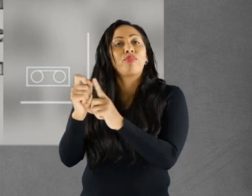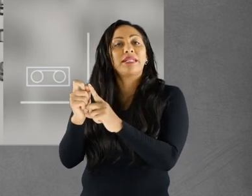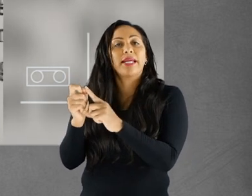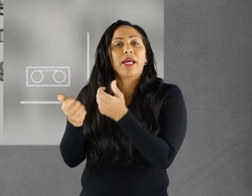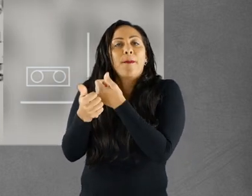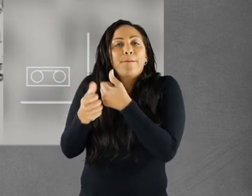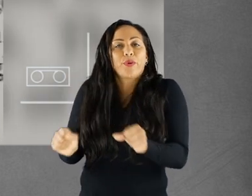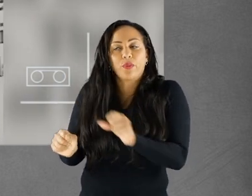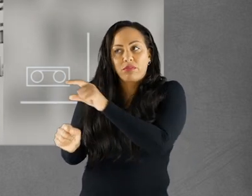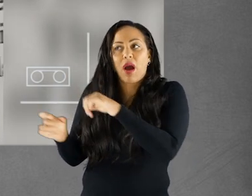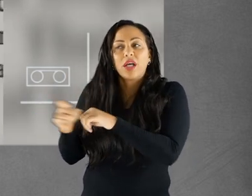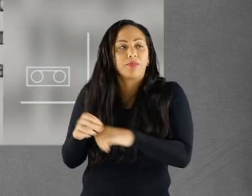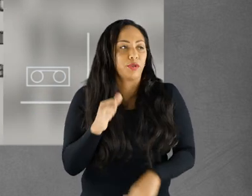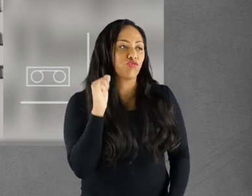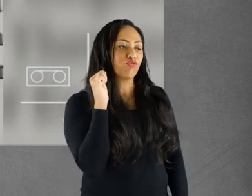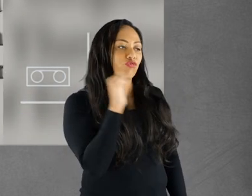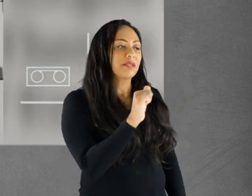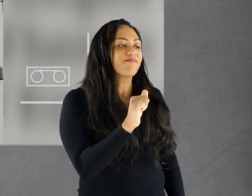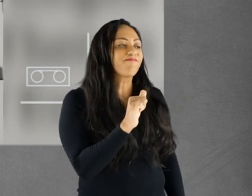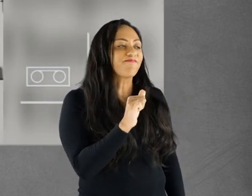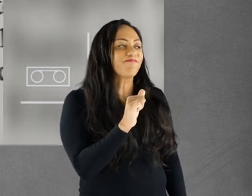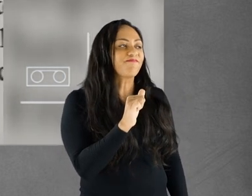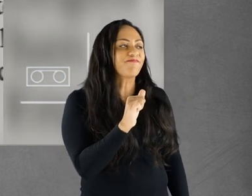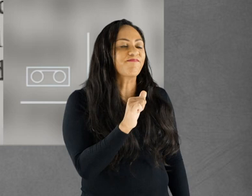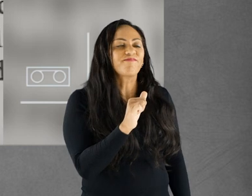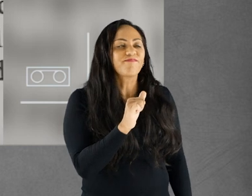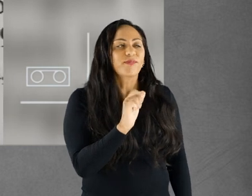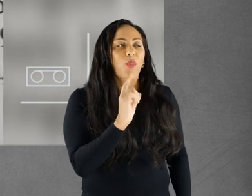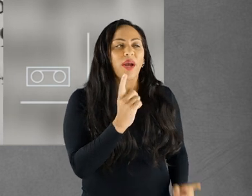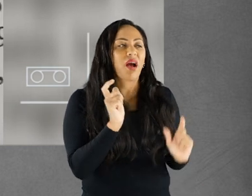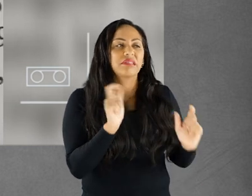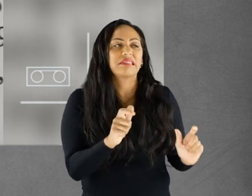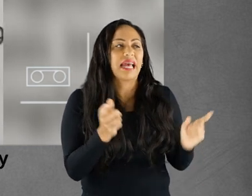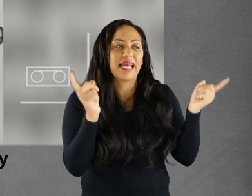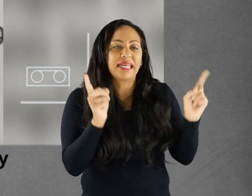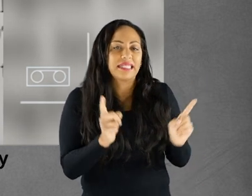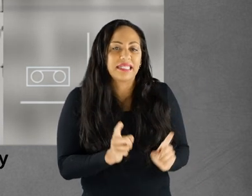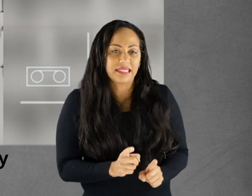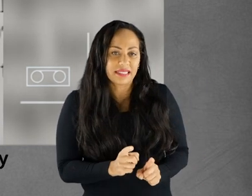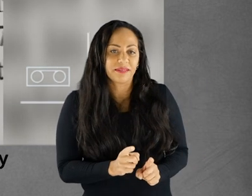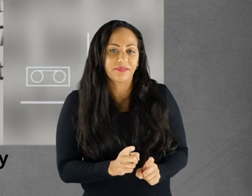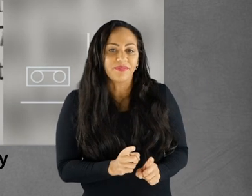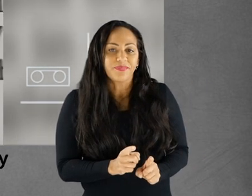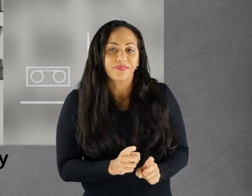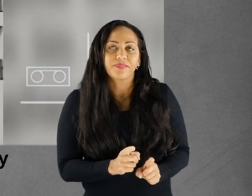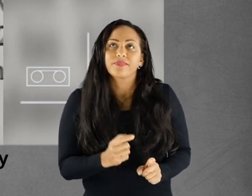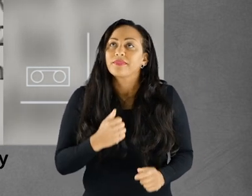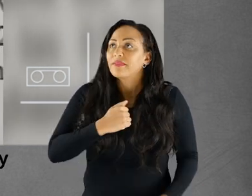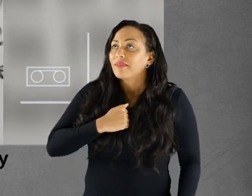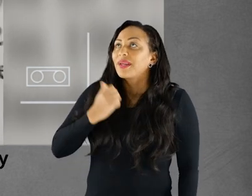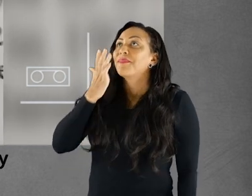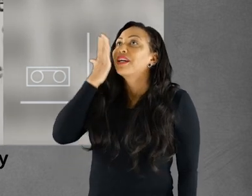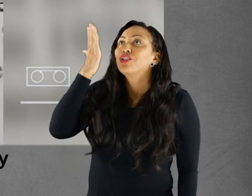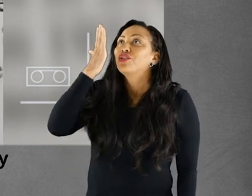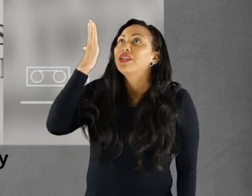finally convinced her husband to believe she was right and she was wrong to live in India. It was not only her